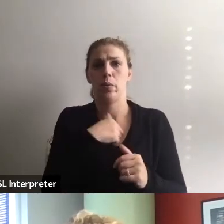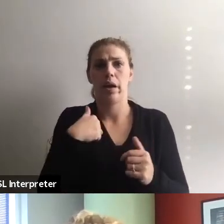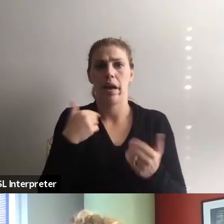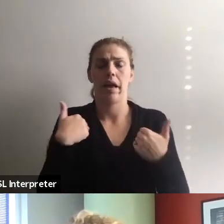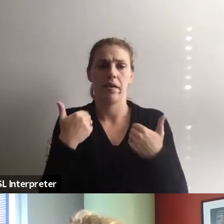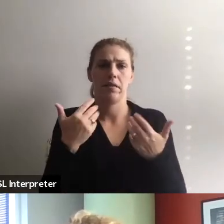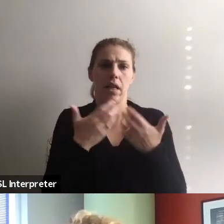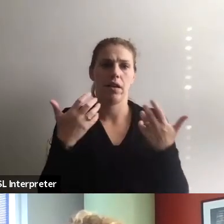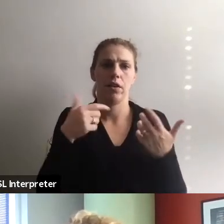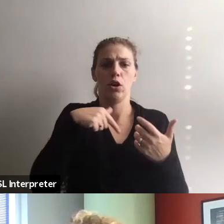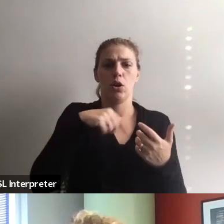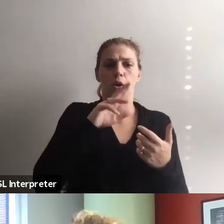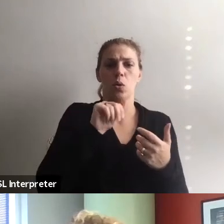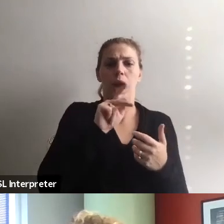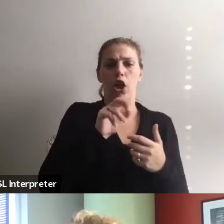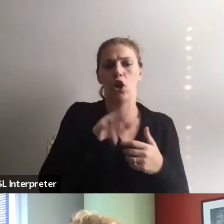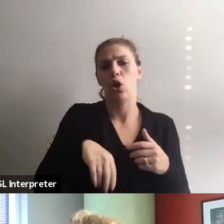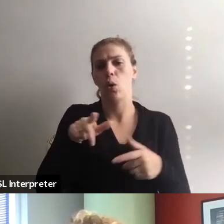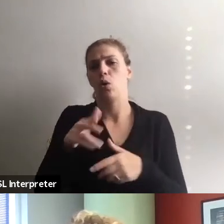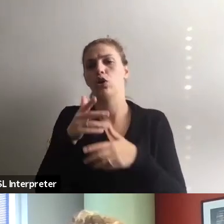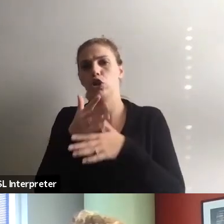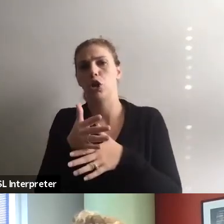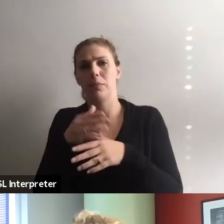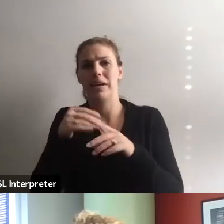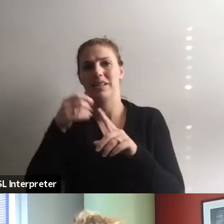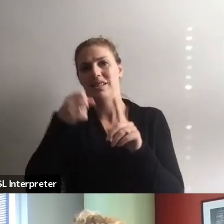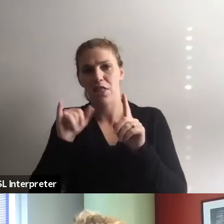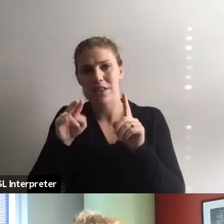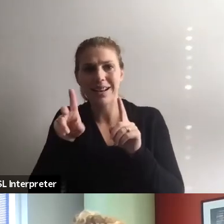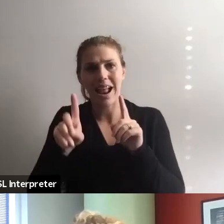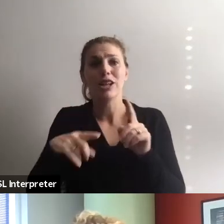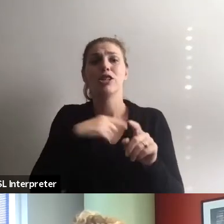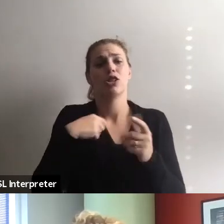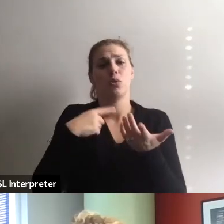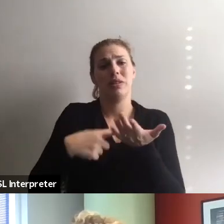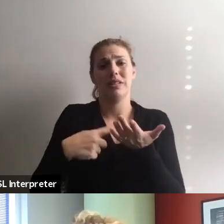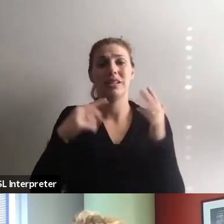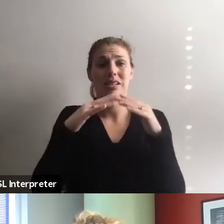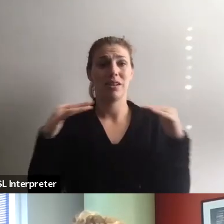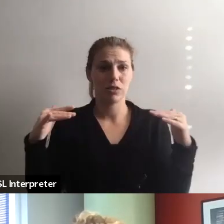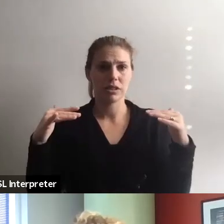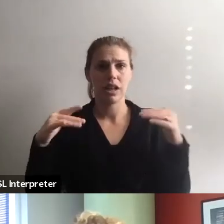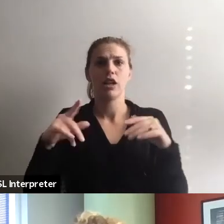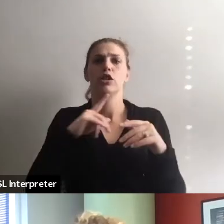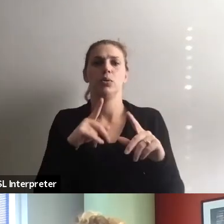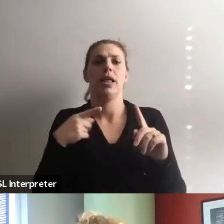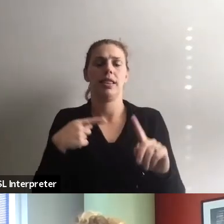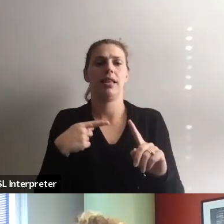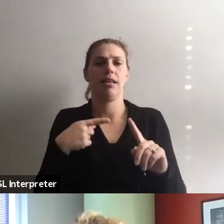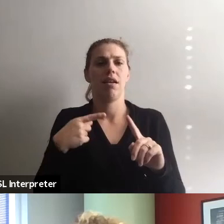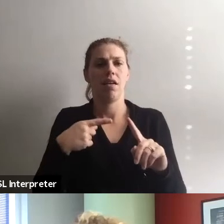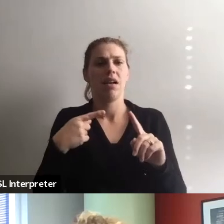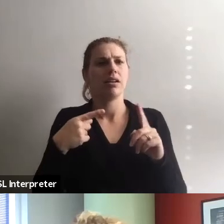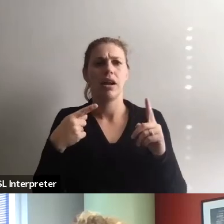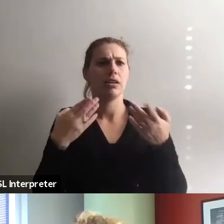or a lot of German, like in southern Indiana. So when we talk about diversity, diversity, it's a matter of, it's a pretty,